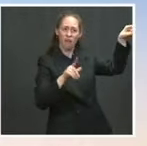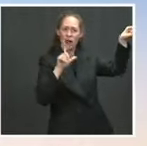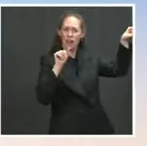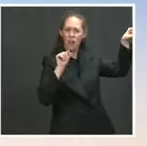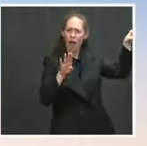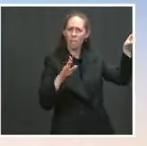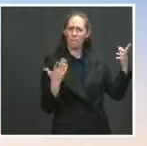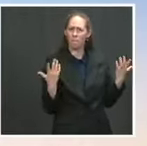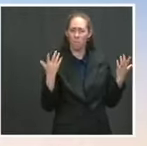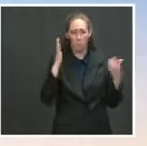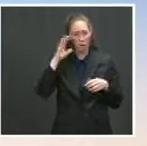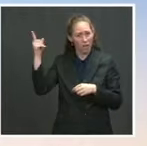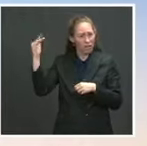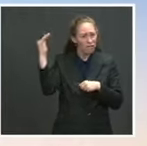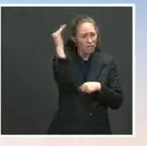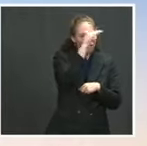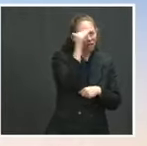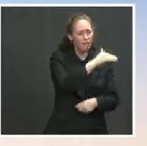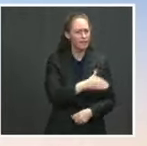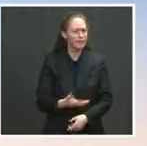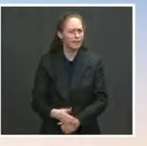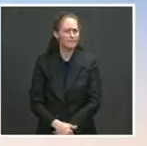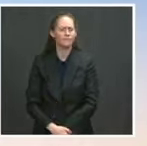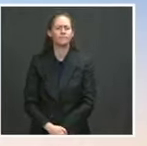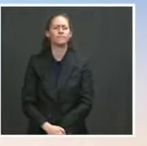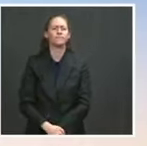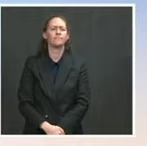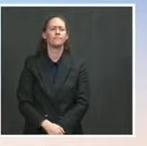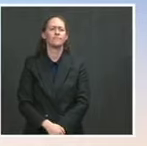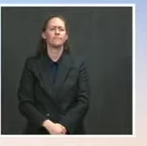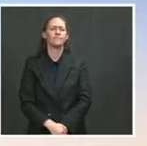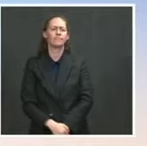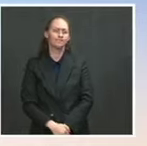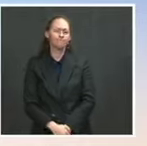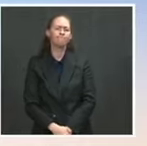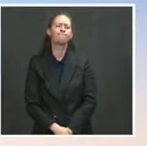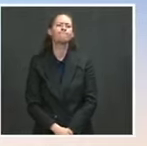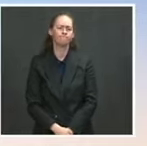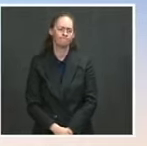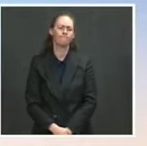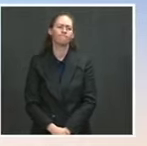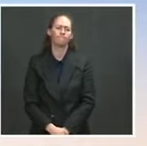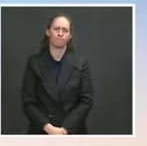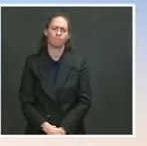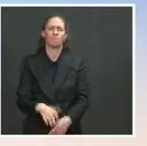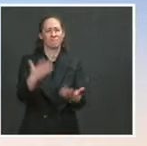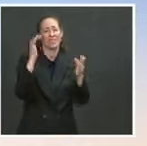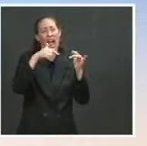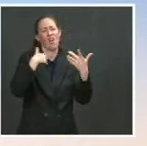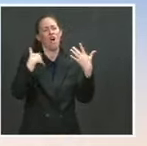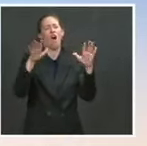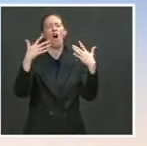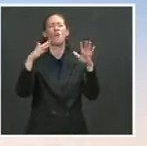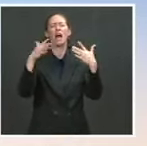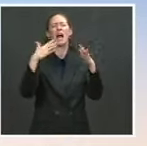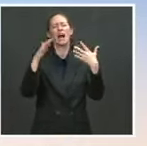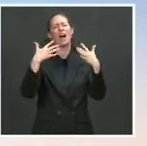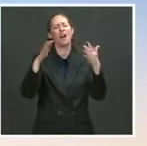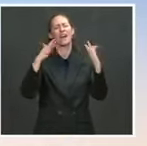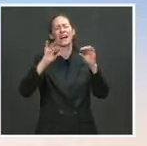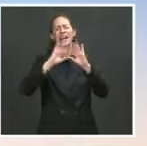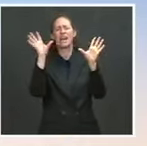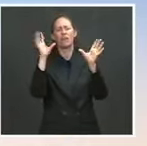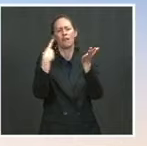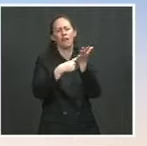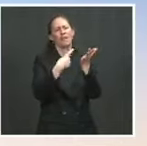publicly many times. We have conveyed that privately, and we have certainly communicated that they were not transparent from the beginning. That's not acceptable.